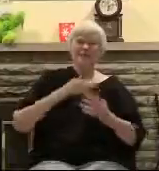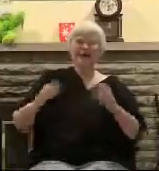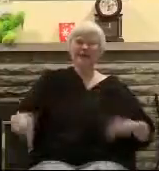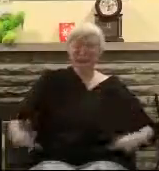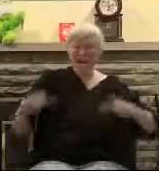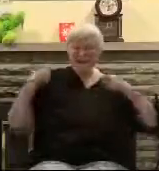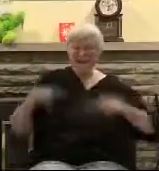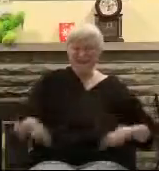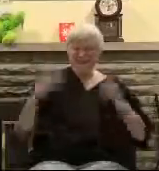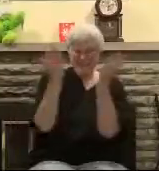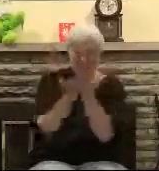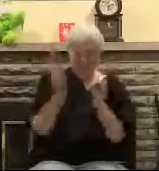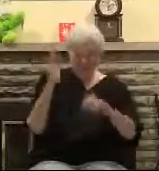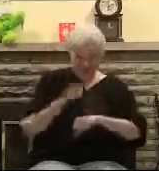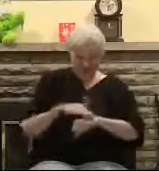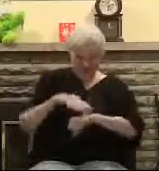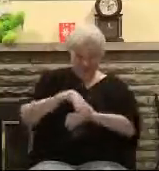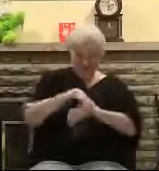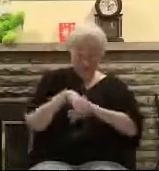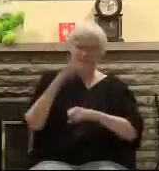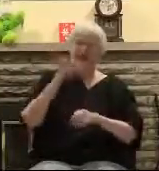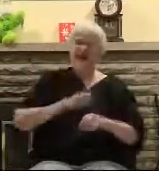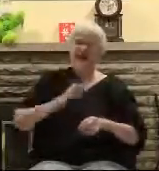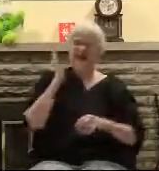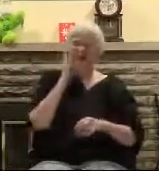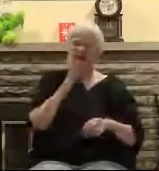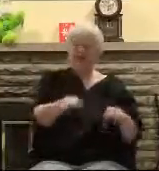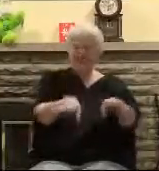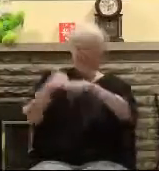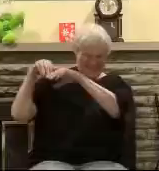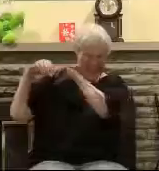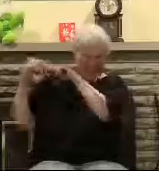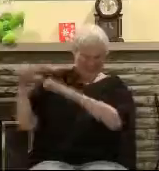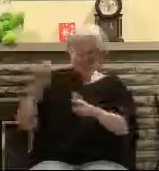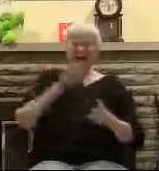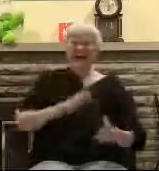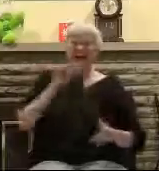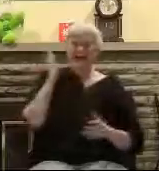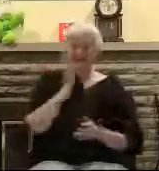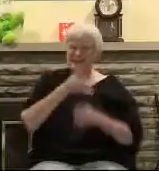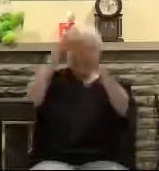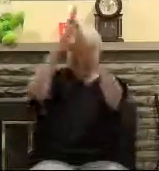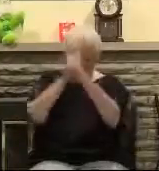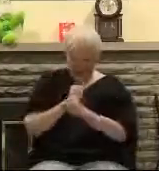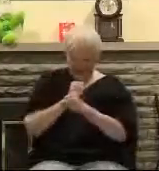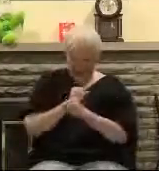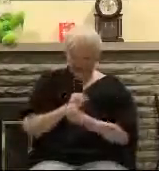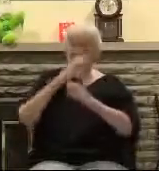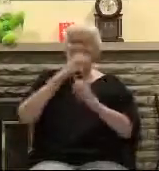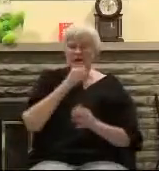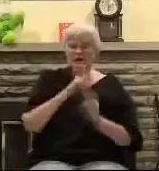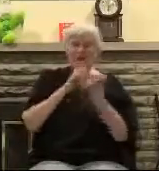Till my trophies at last I lay down